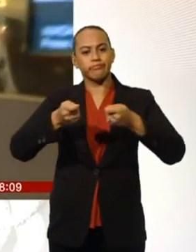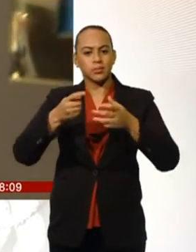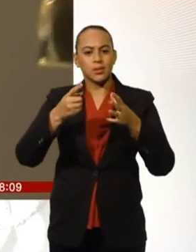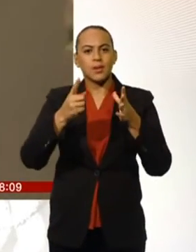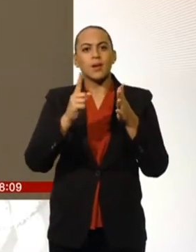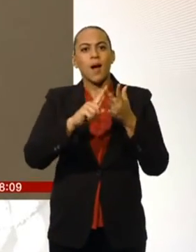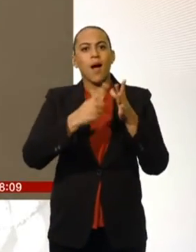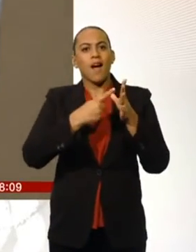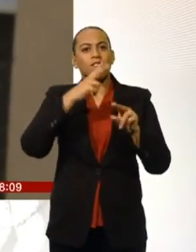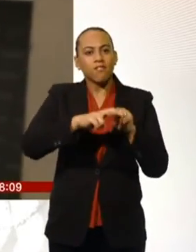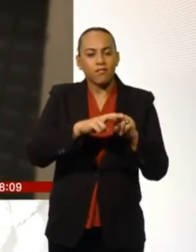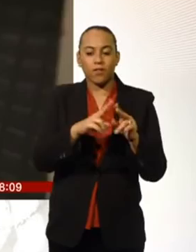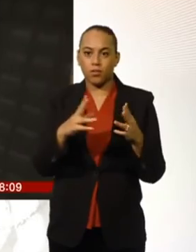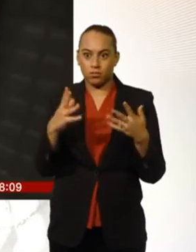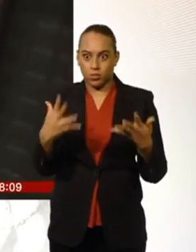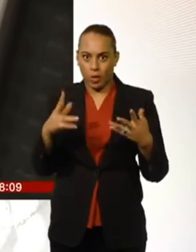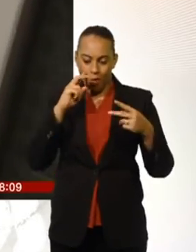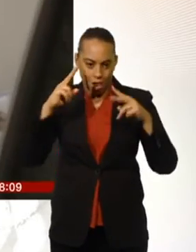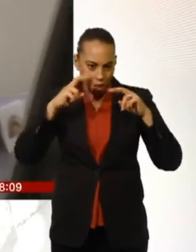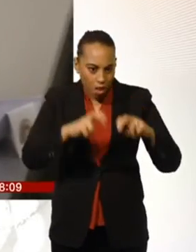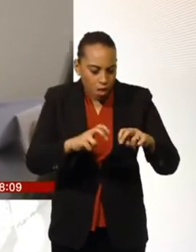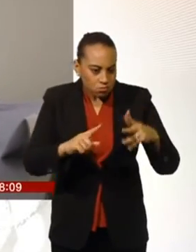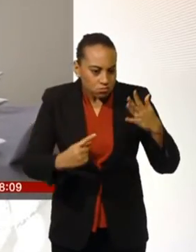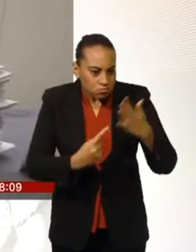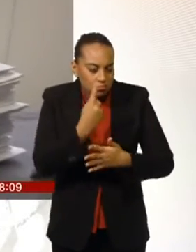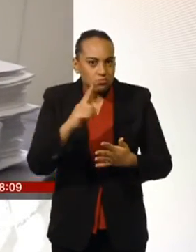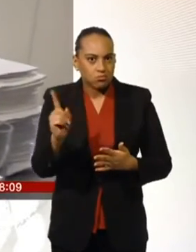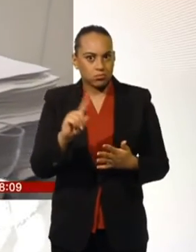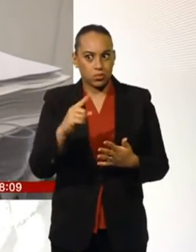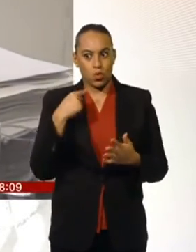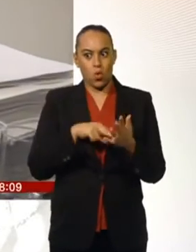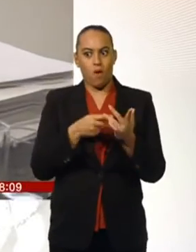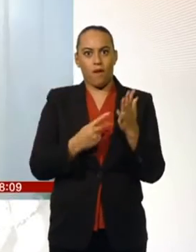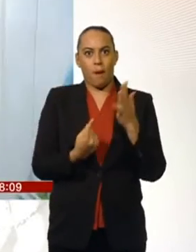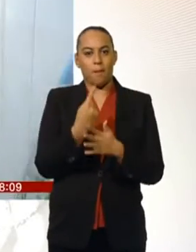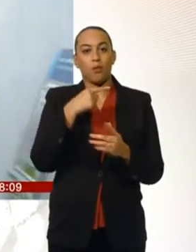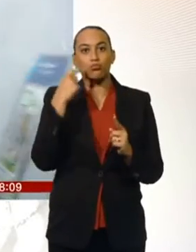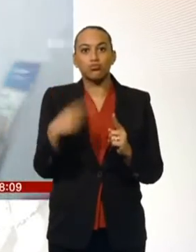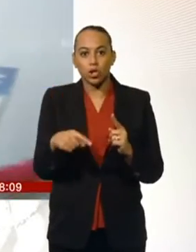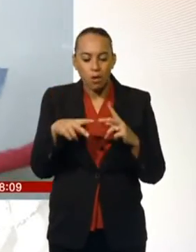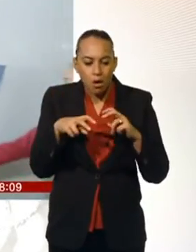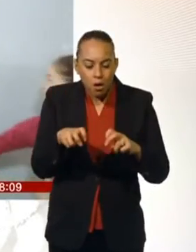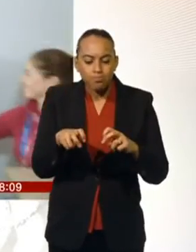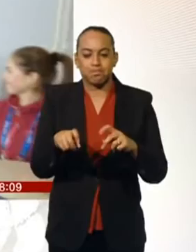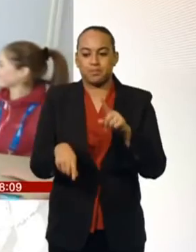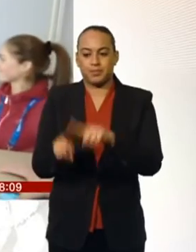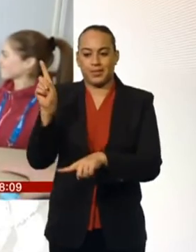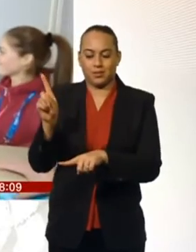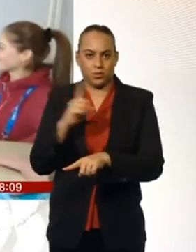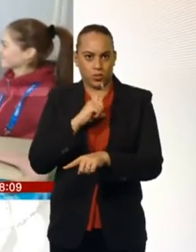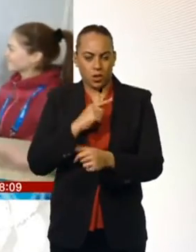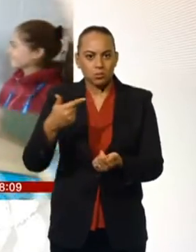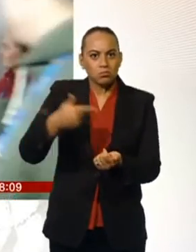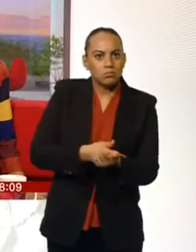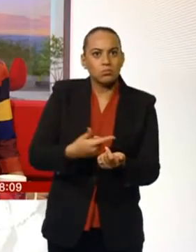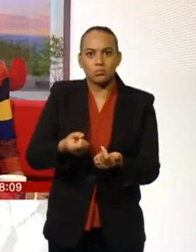another report into the doping and corruption scandal. This first report in November led to Russia being suspended from international competition.